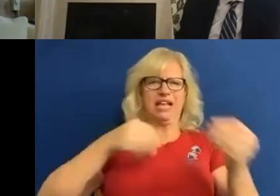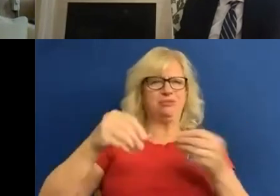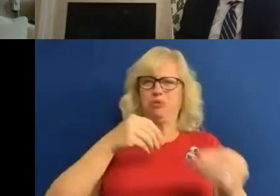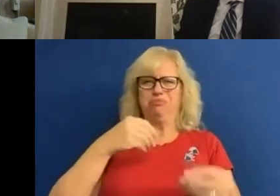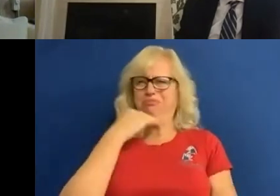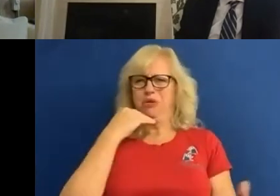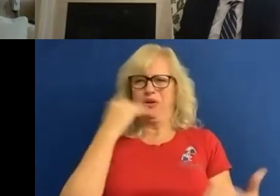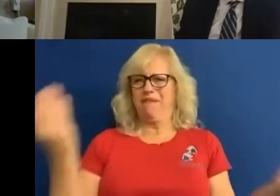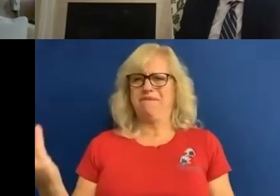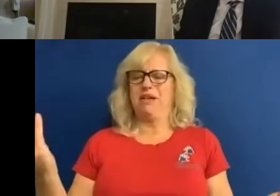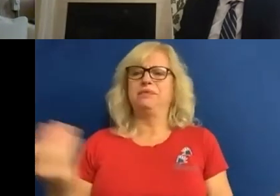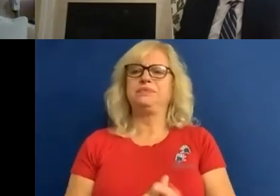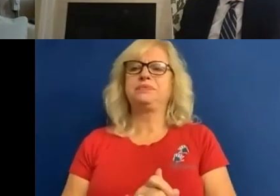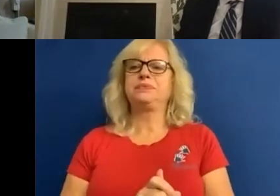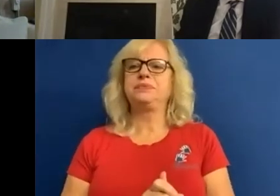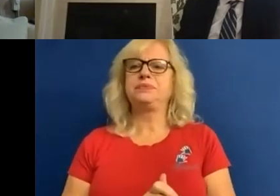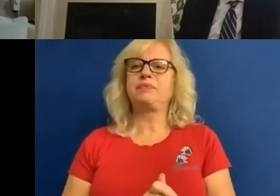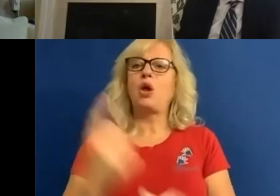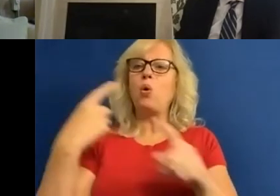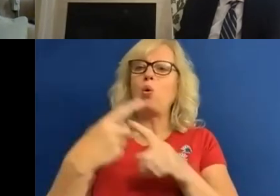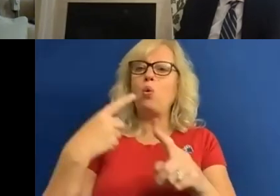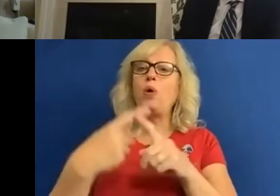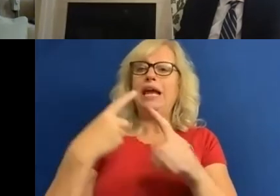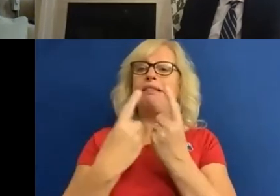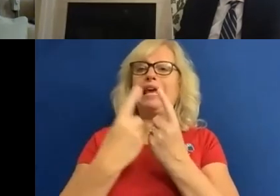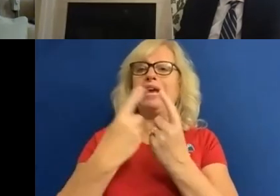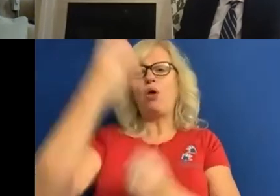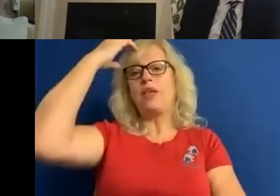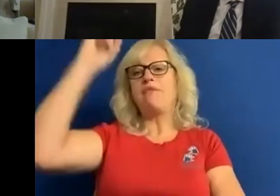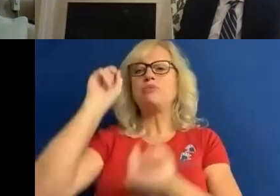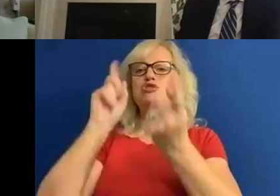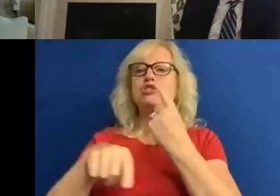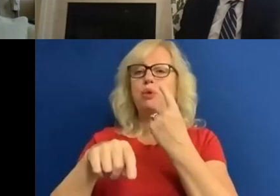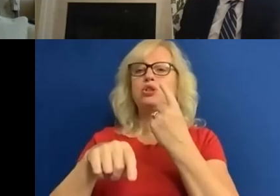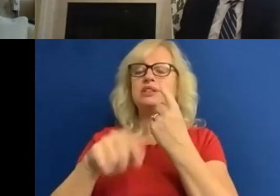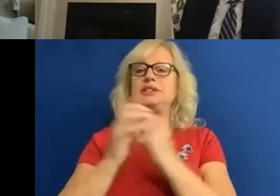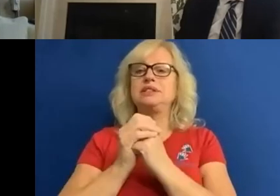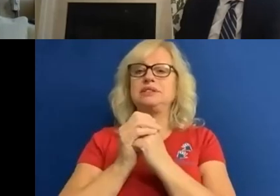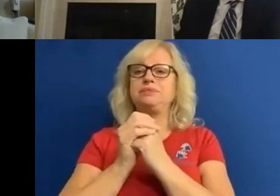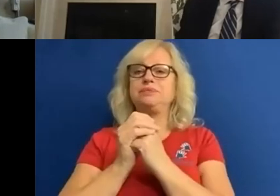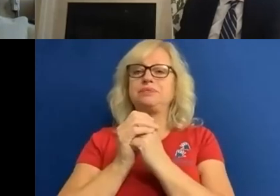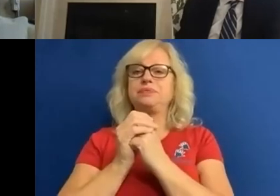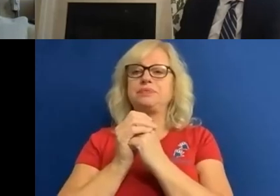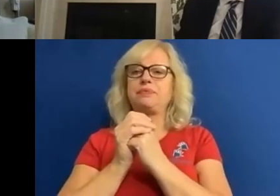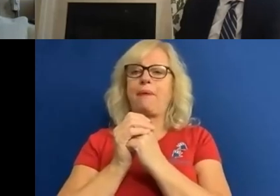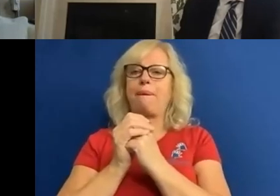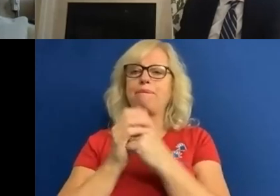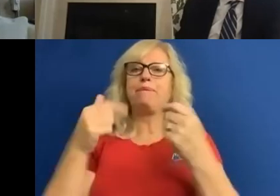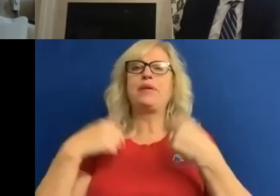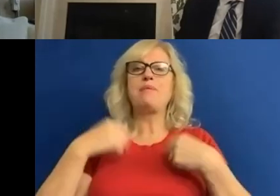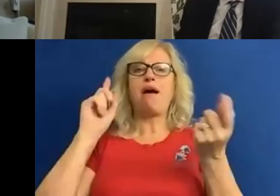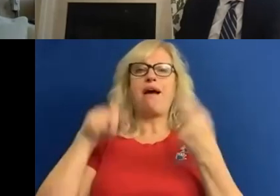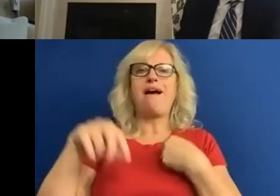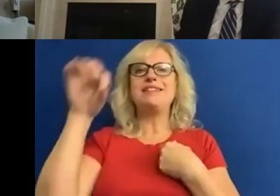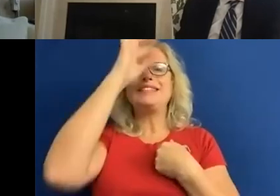a quick note on the on the government's response to all of this. And unlike Cameron you know my answer to the question is